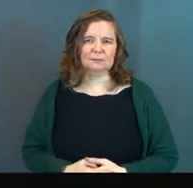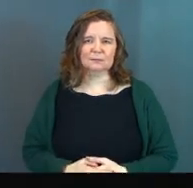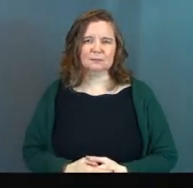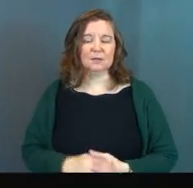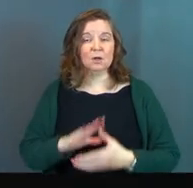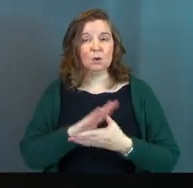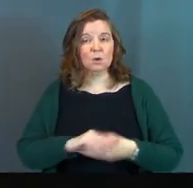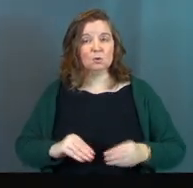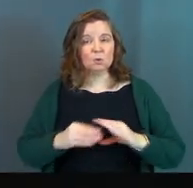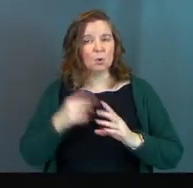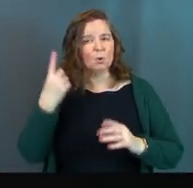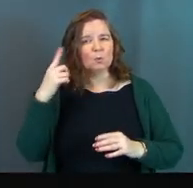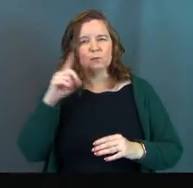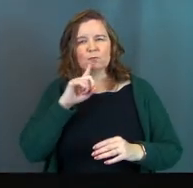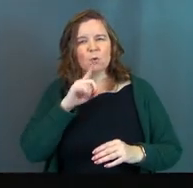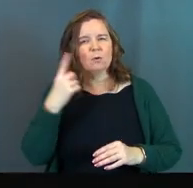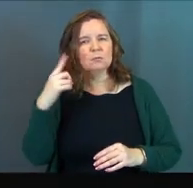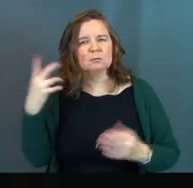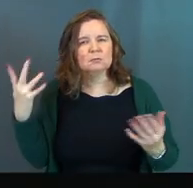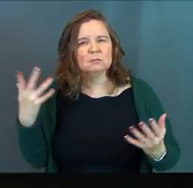What's this story really all about?